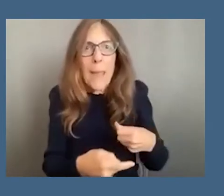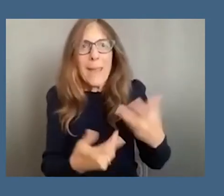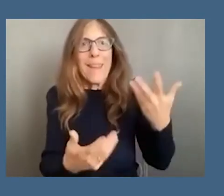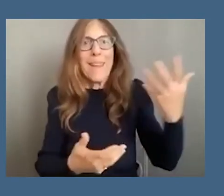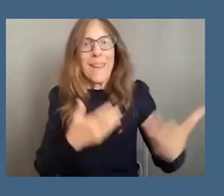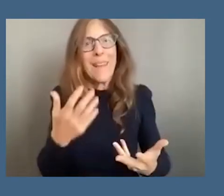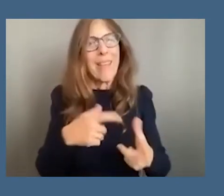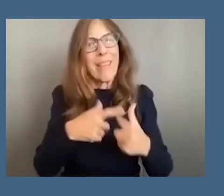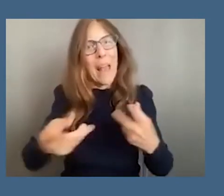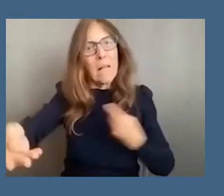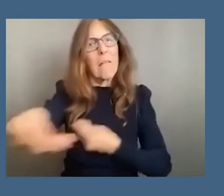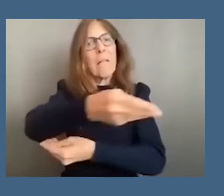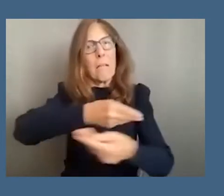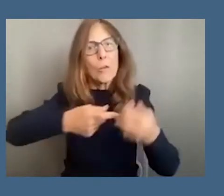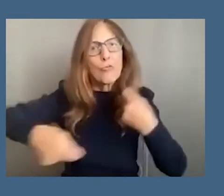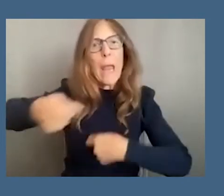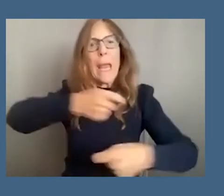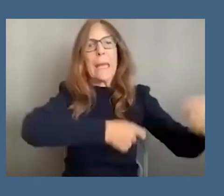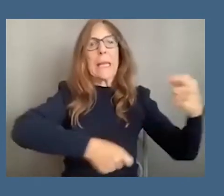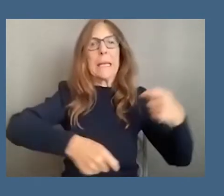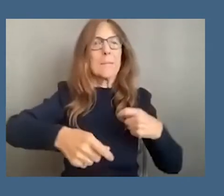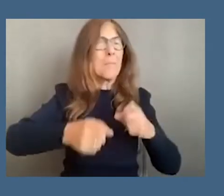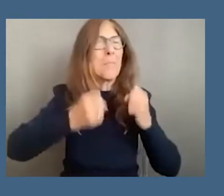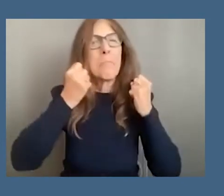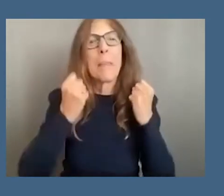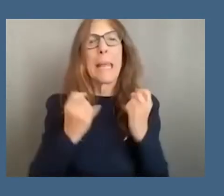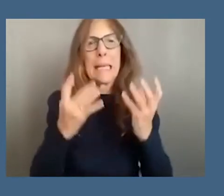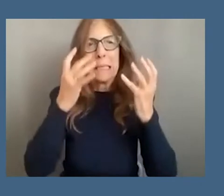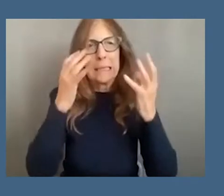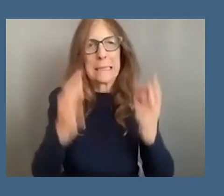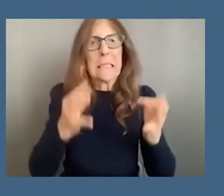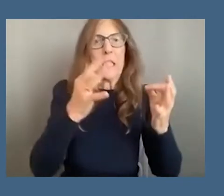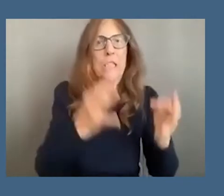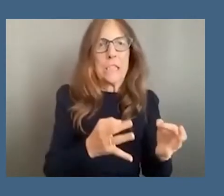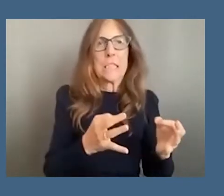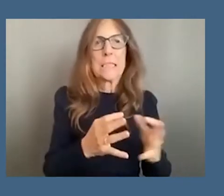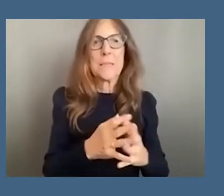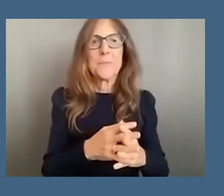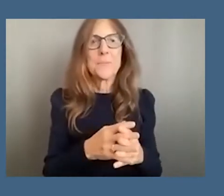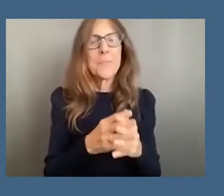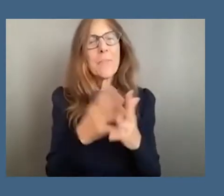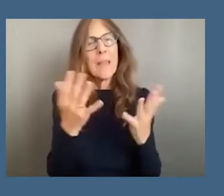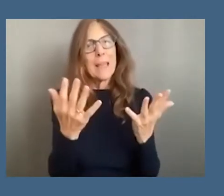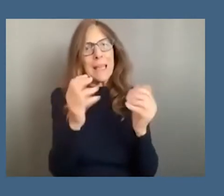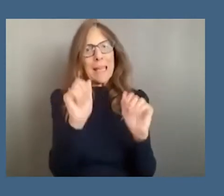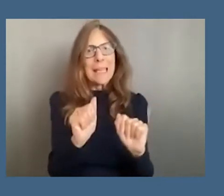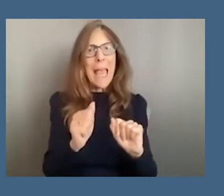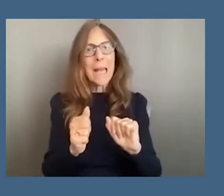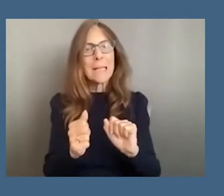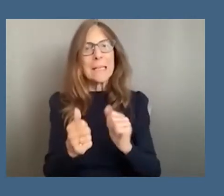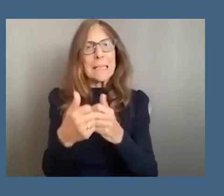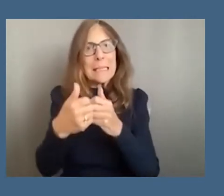there are all kinds of decisions going on there um it's it's dislocation and destruction and creative reuse